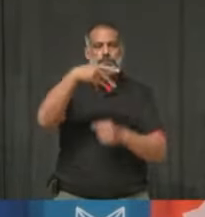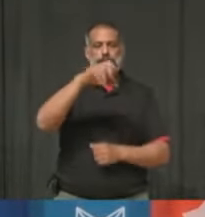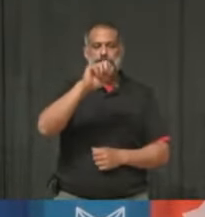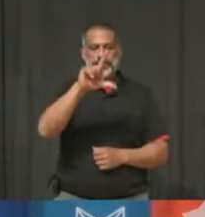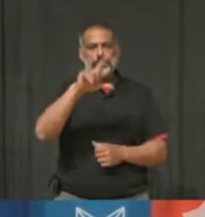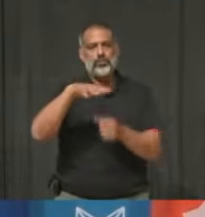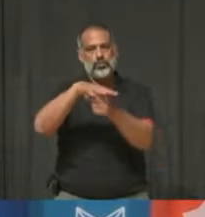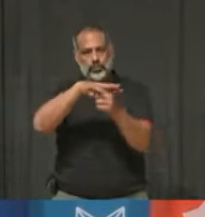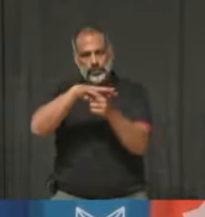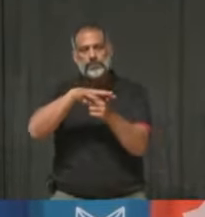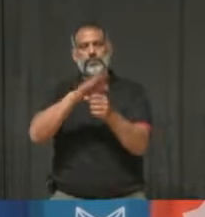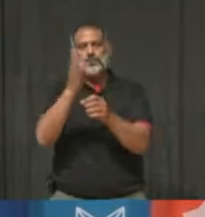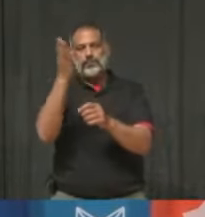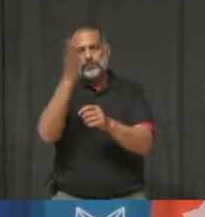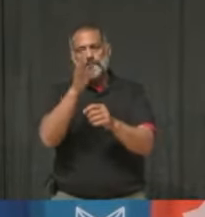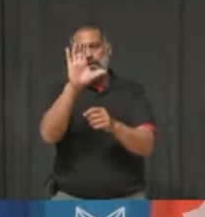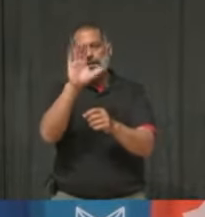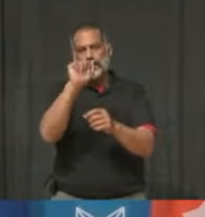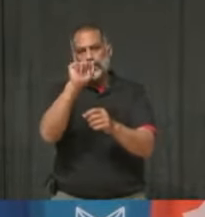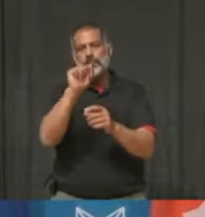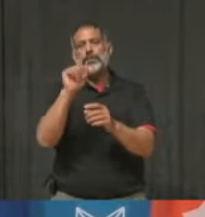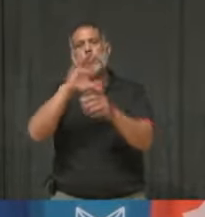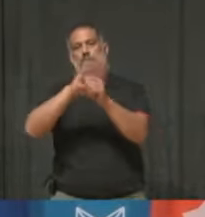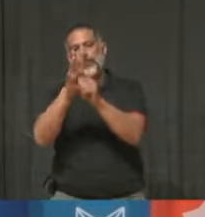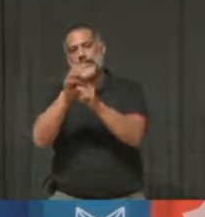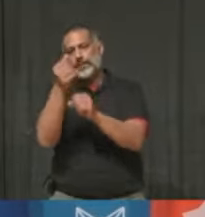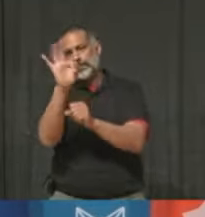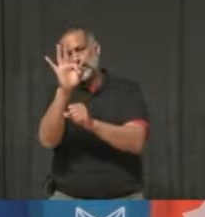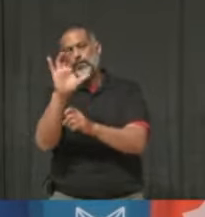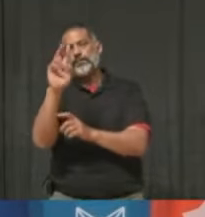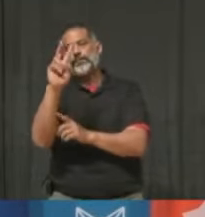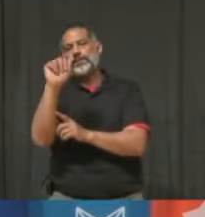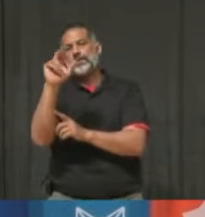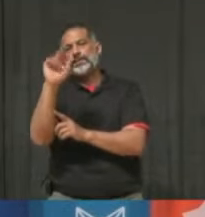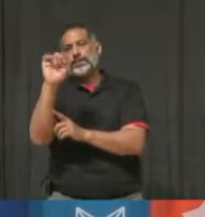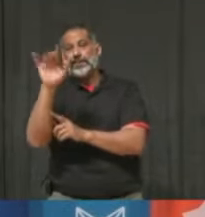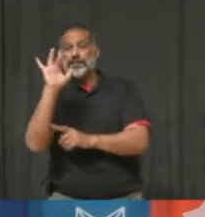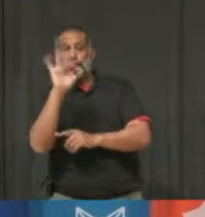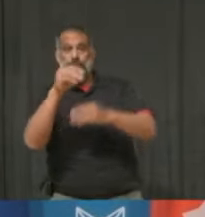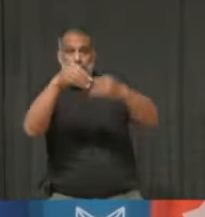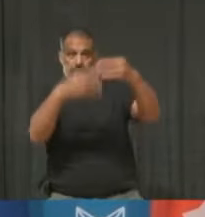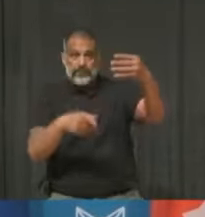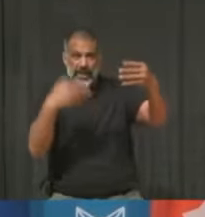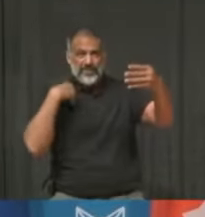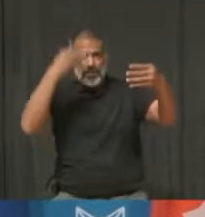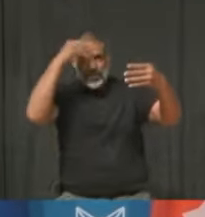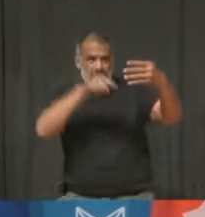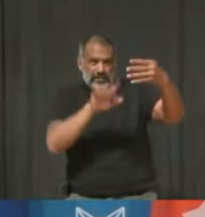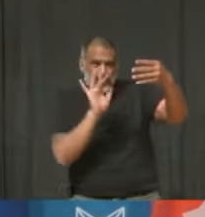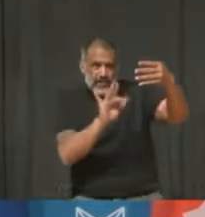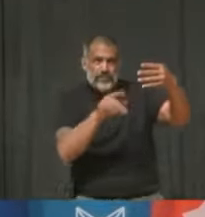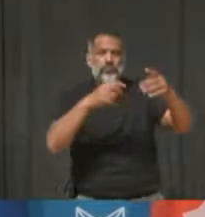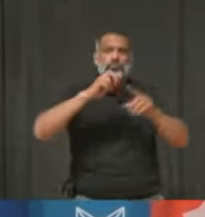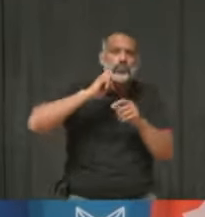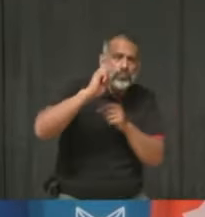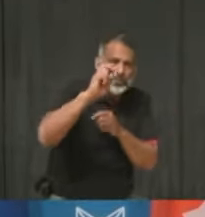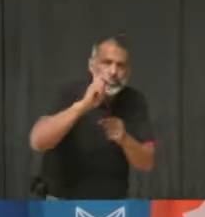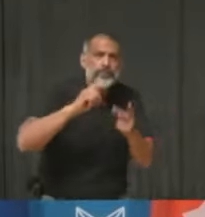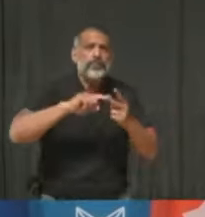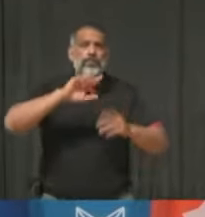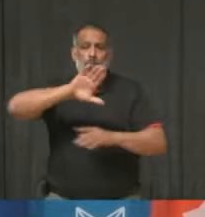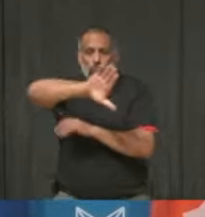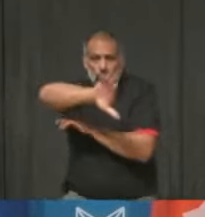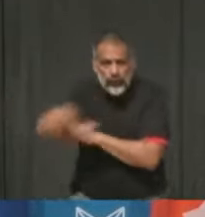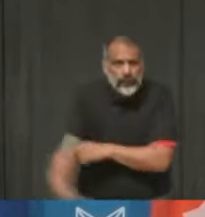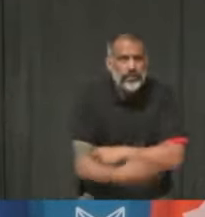now and also to learn about transportation supports and other information about Doses After Dark, where it might be